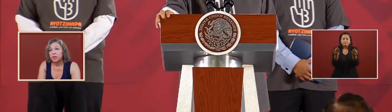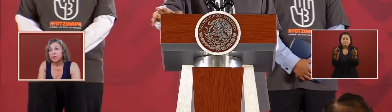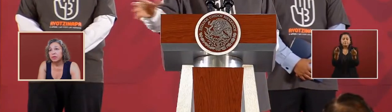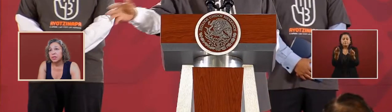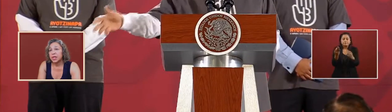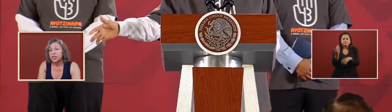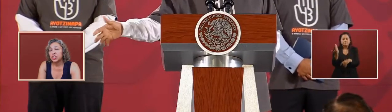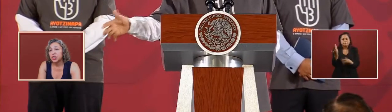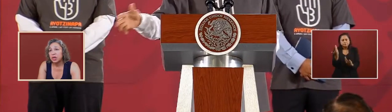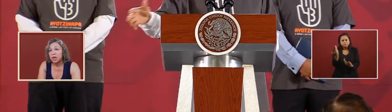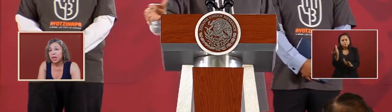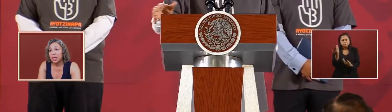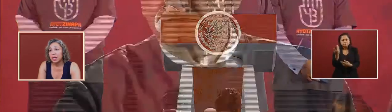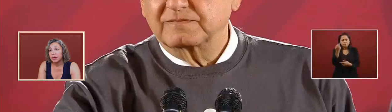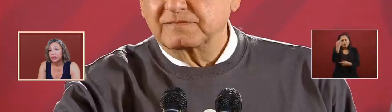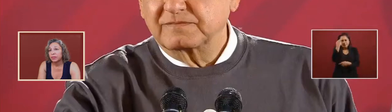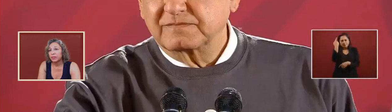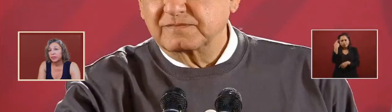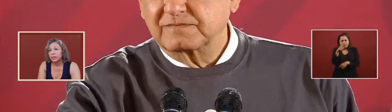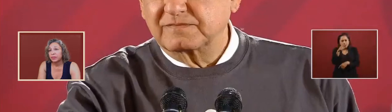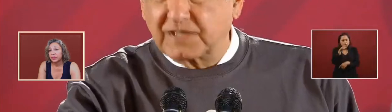for those that surely